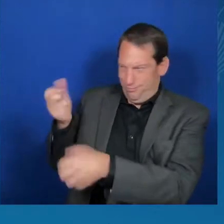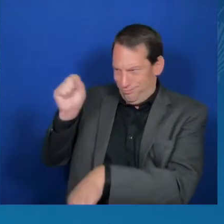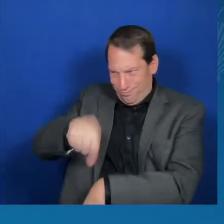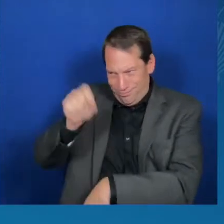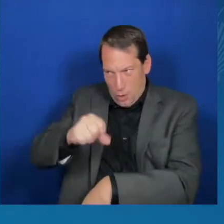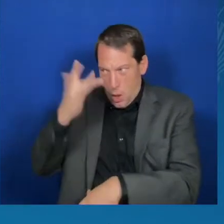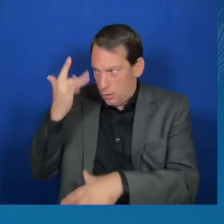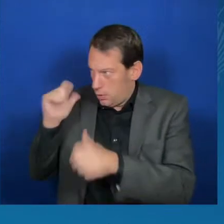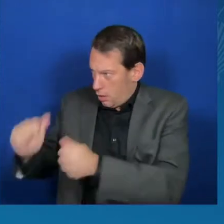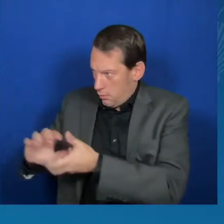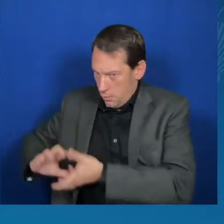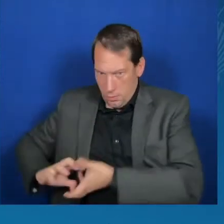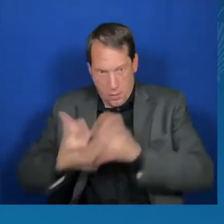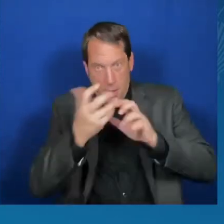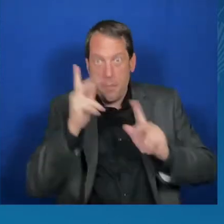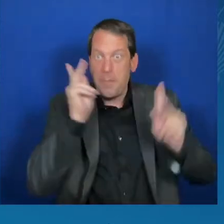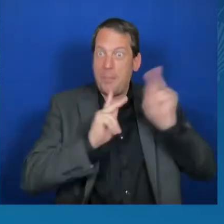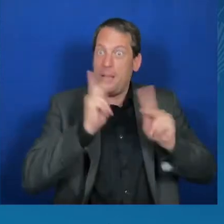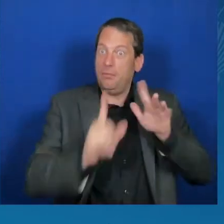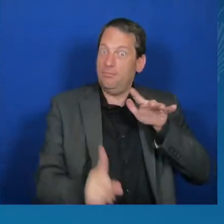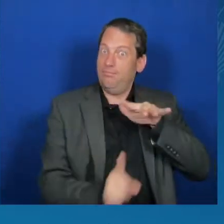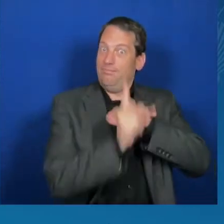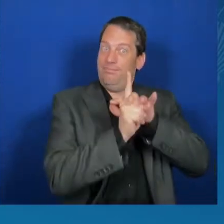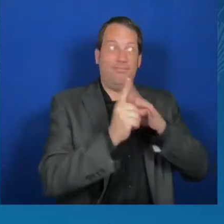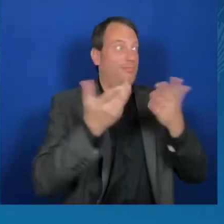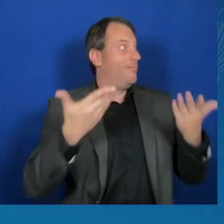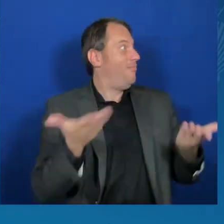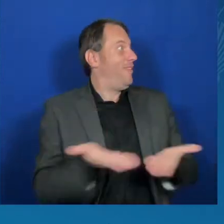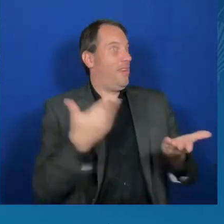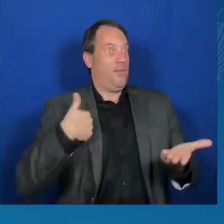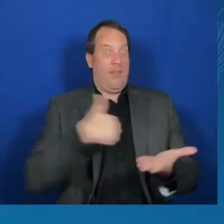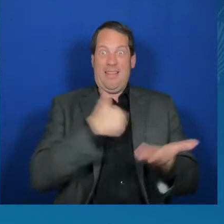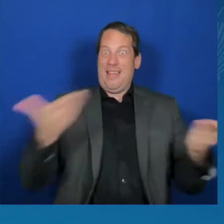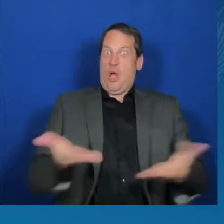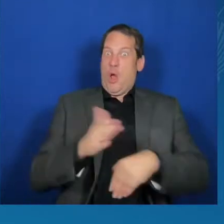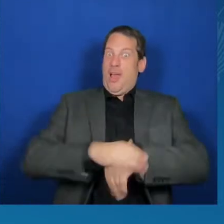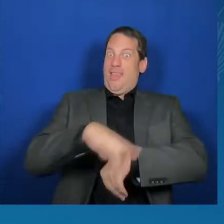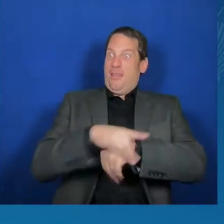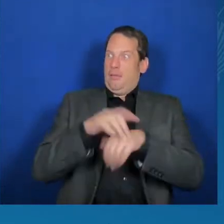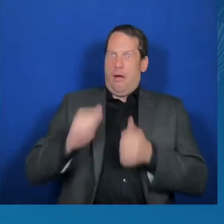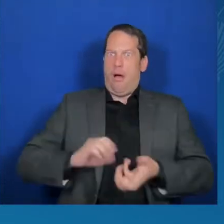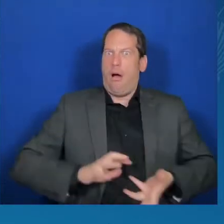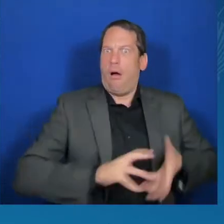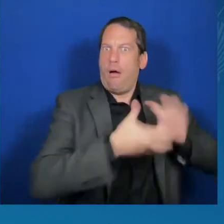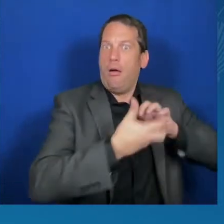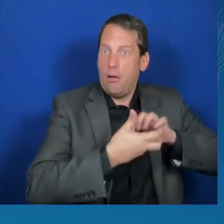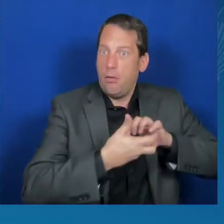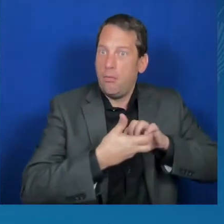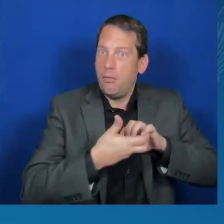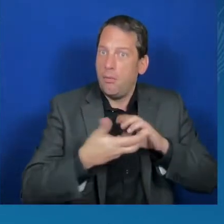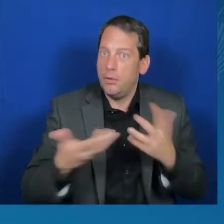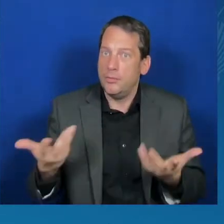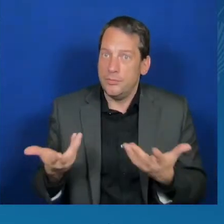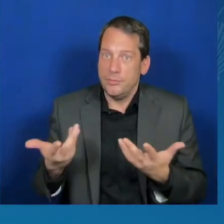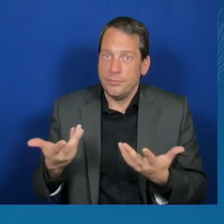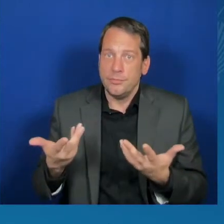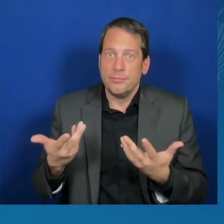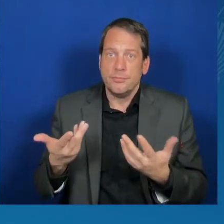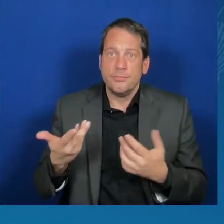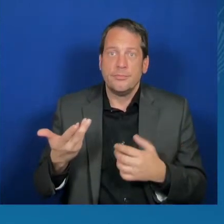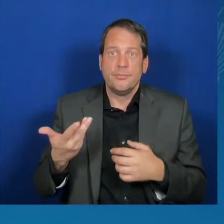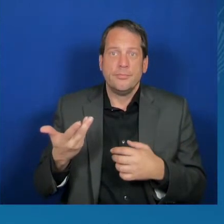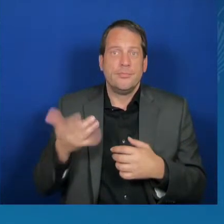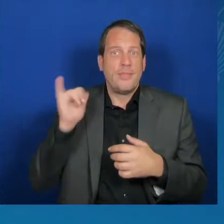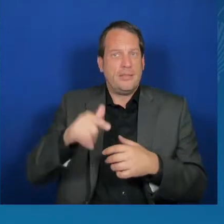are profound, and they demand global action. But let us be clear, there are